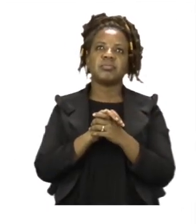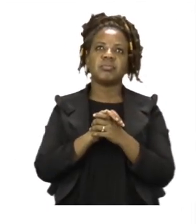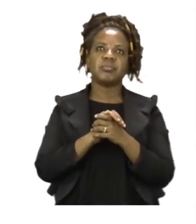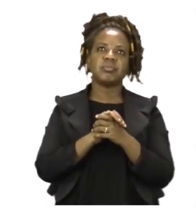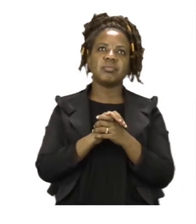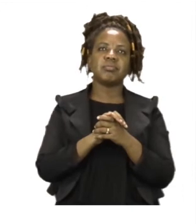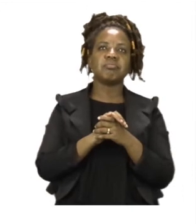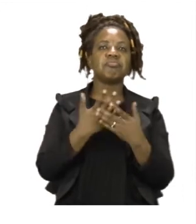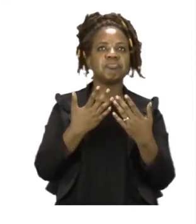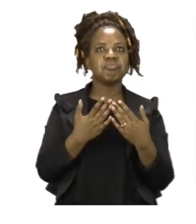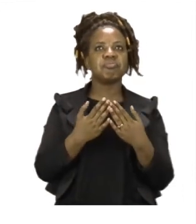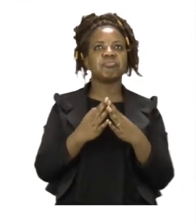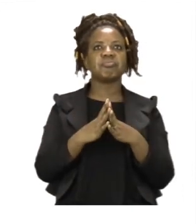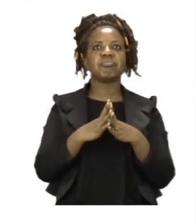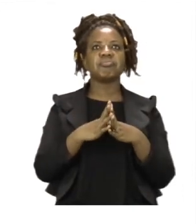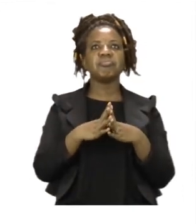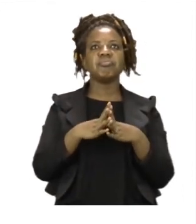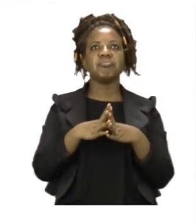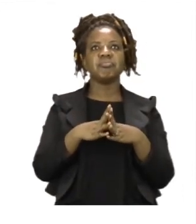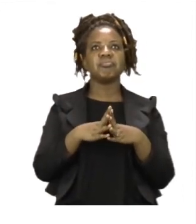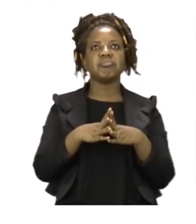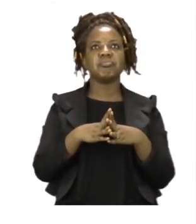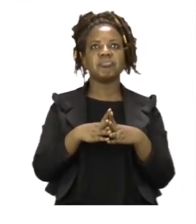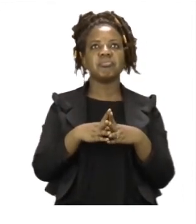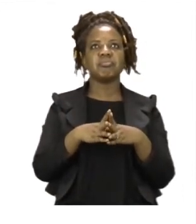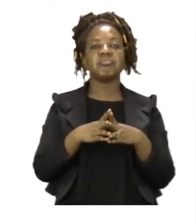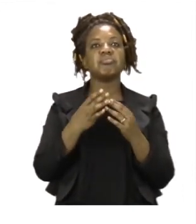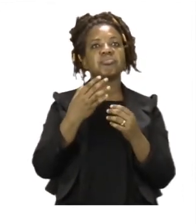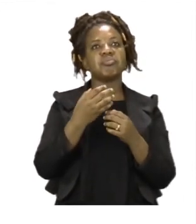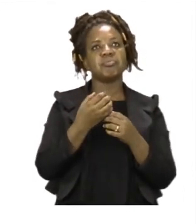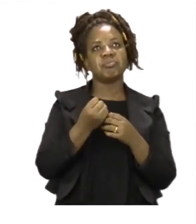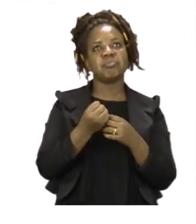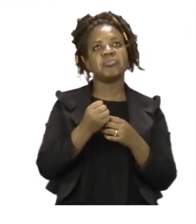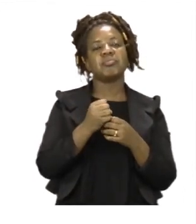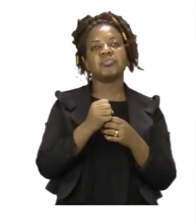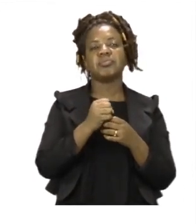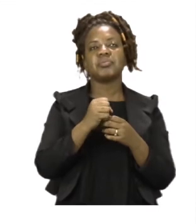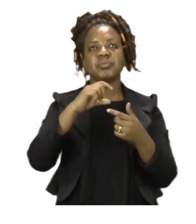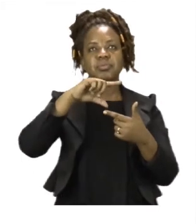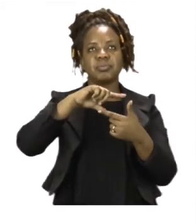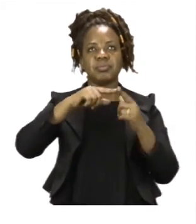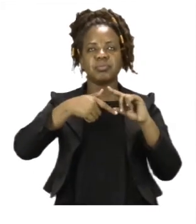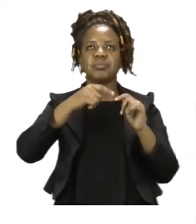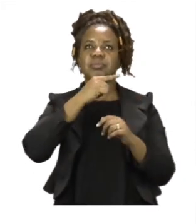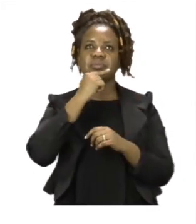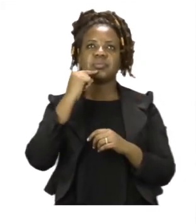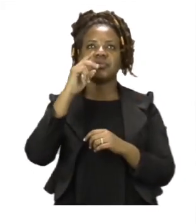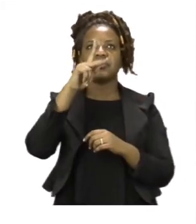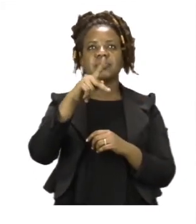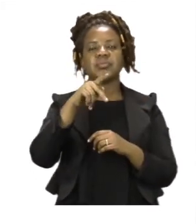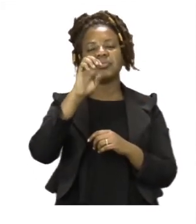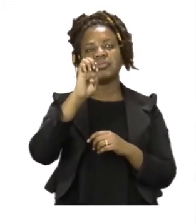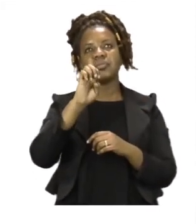particular shape. This shape is called a pentagon. Everyone, let's say